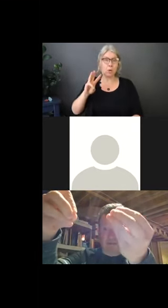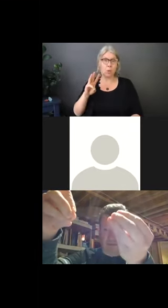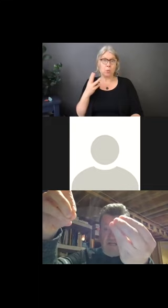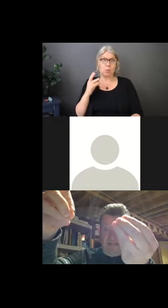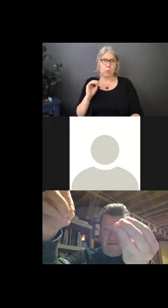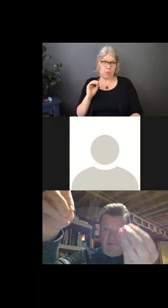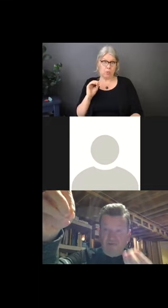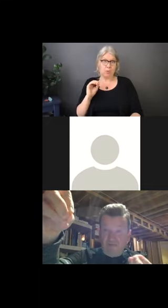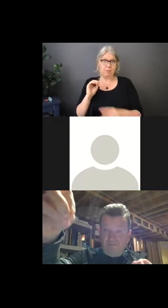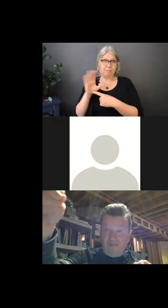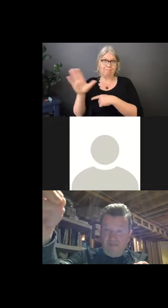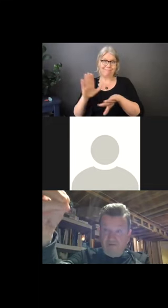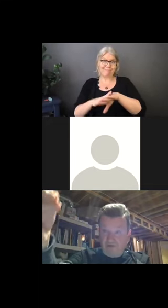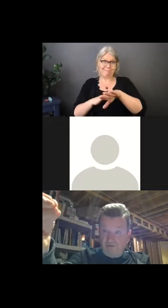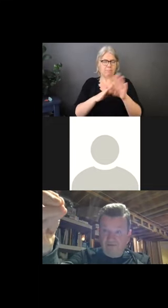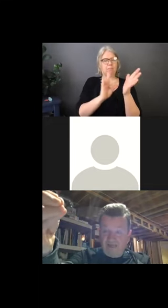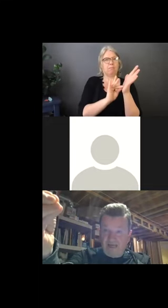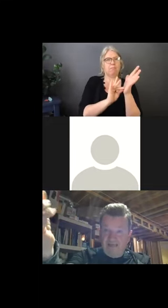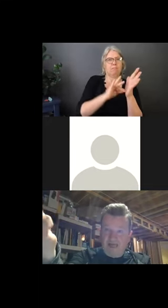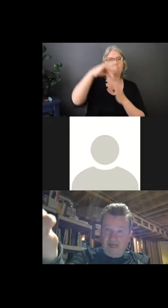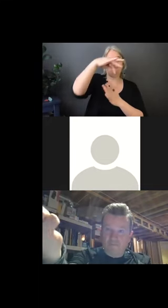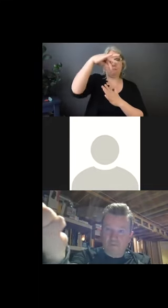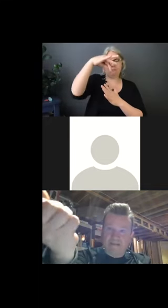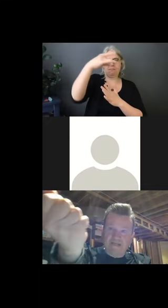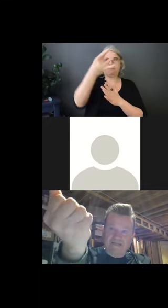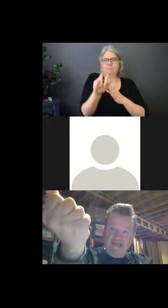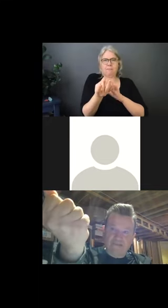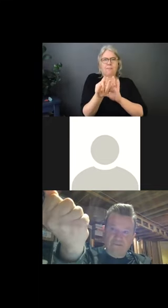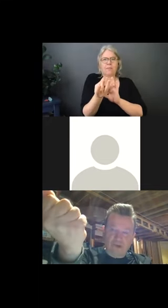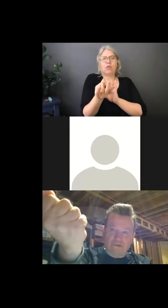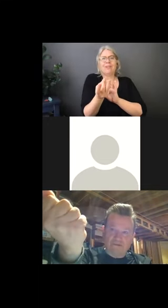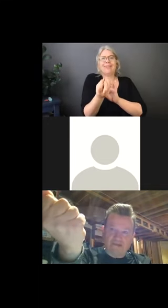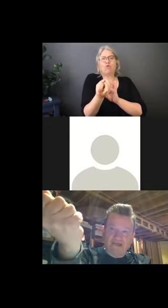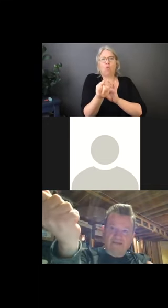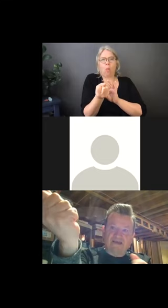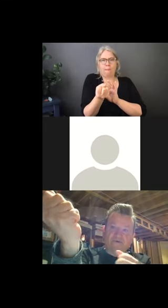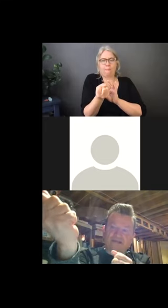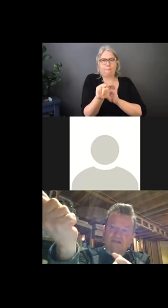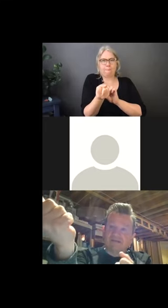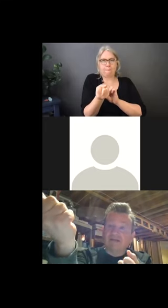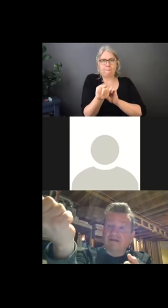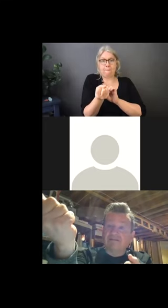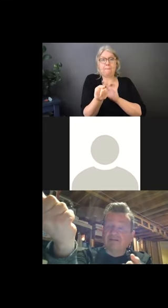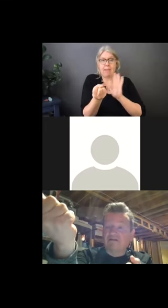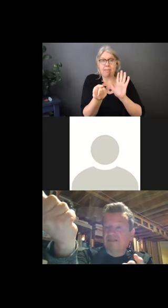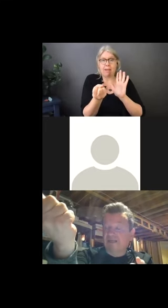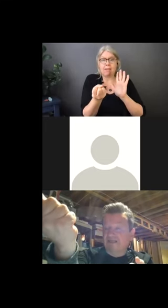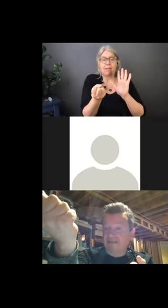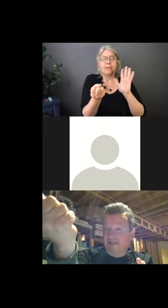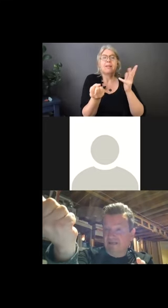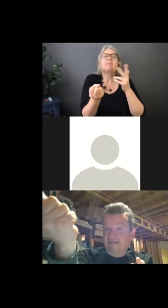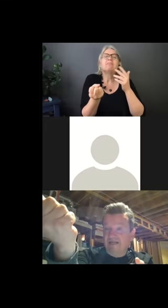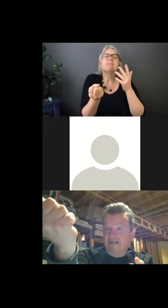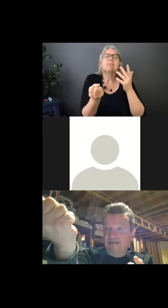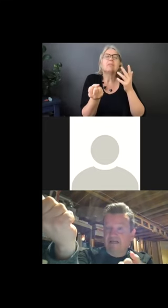that dirty glove that you just put into your other gloved hand and roll it up in a tight little ball. Then what it's called the glove to glove skin